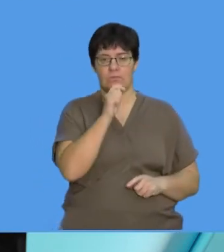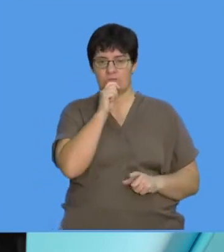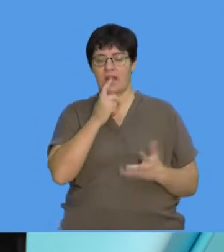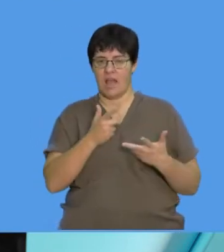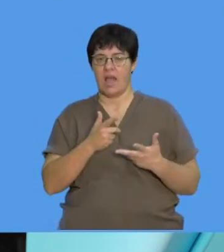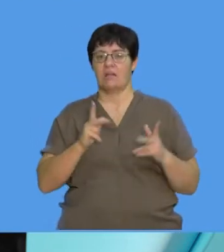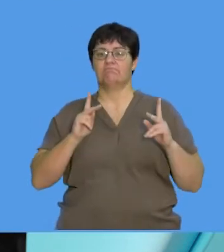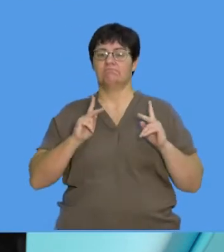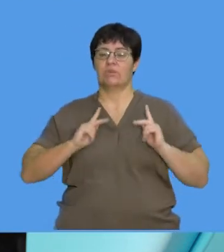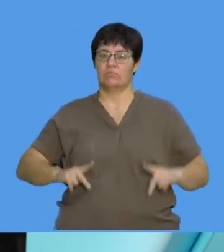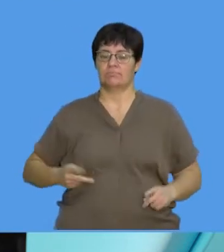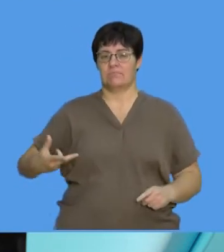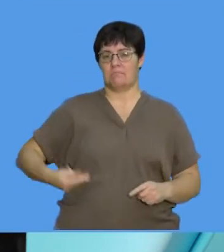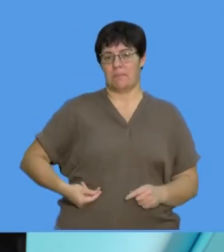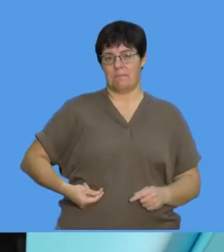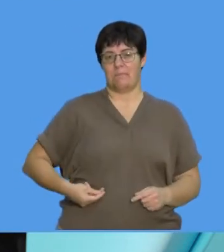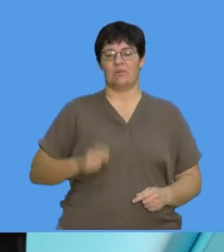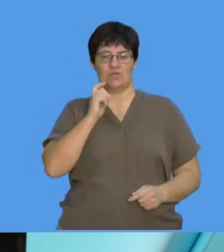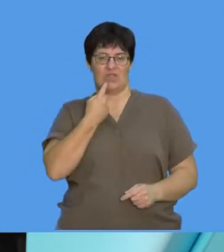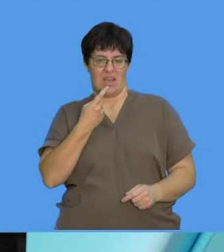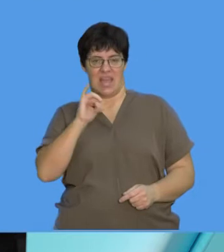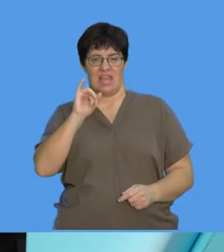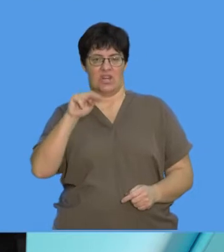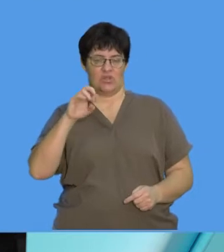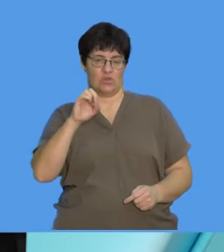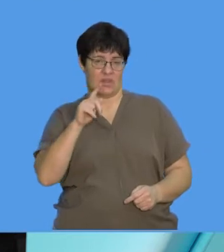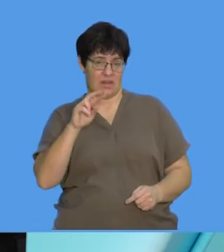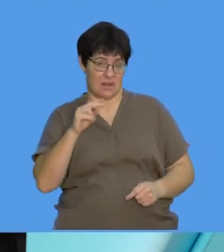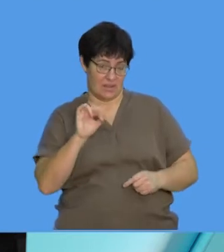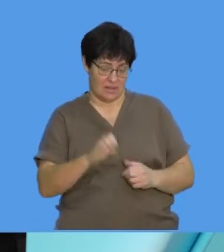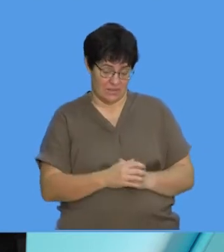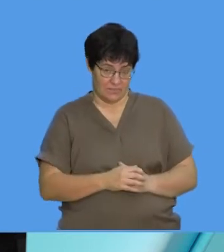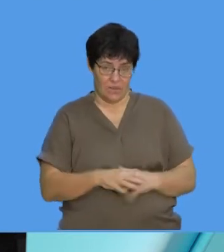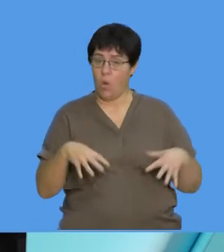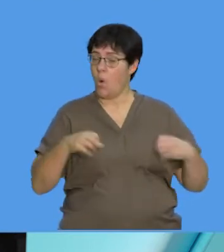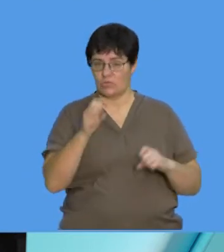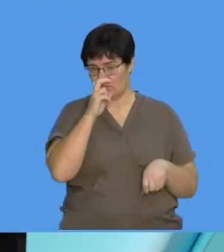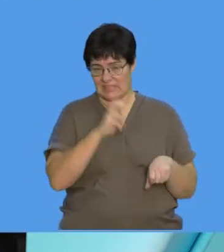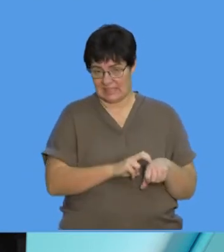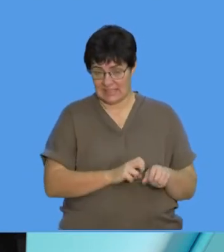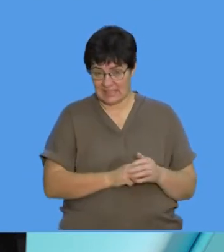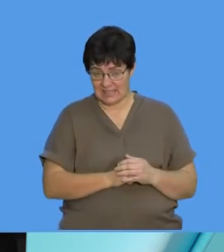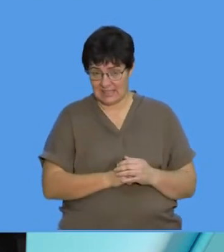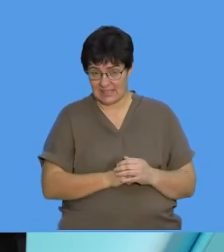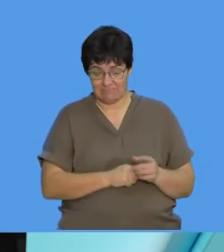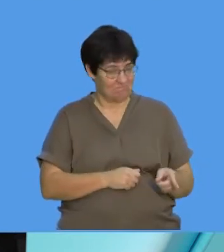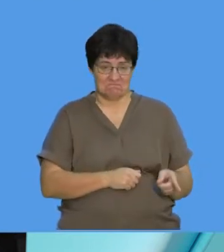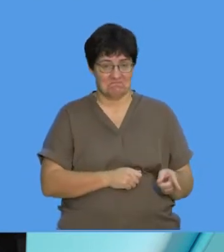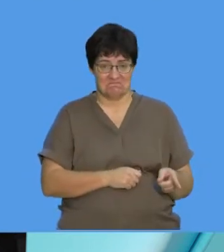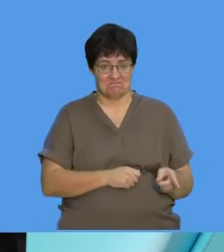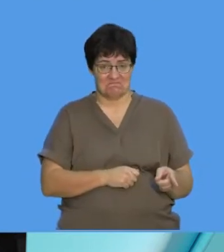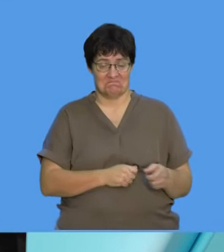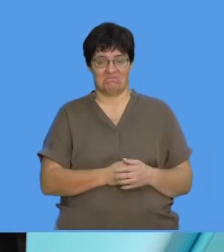bacteria to make human insulin. So bacteria don't need a host, right, like the virus did.